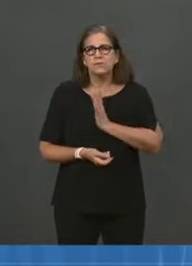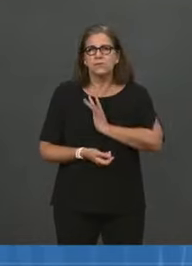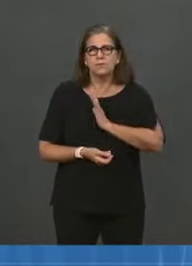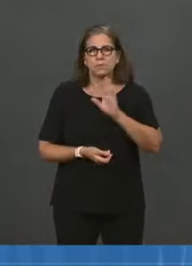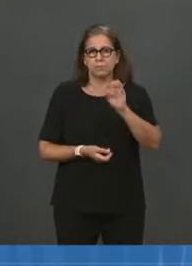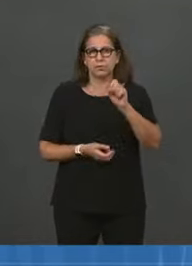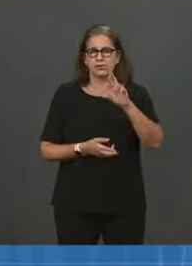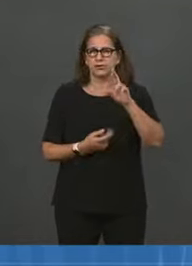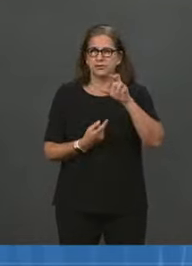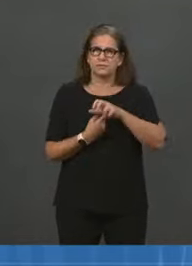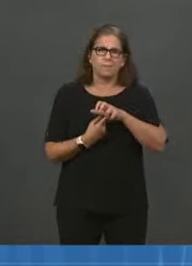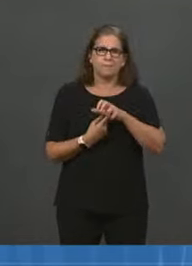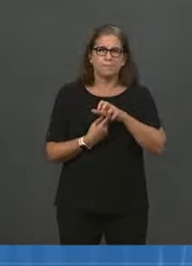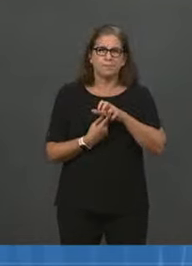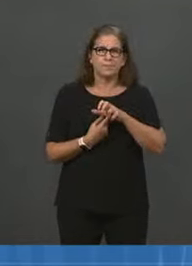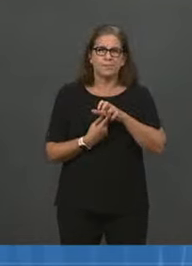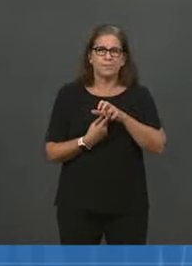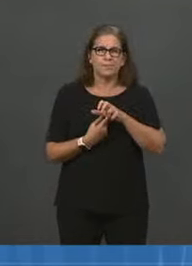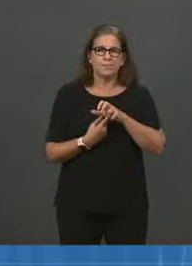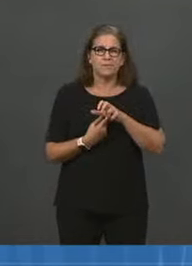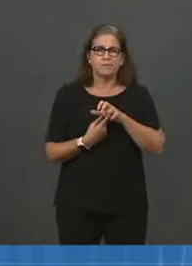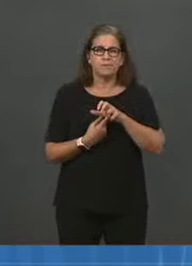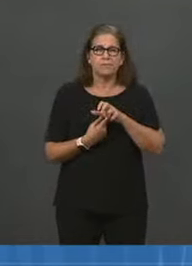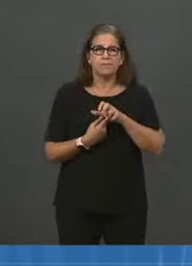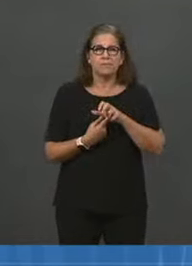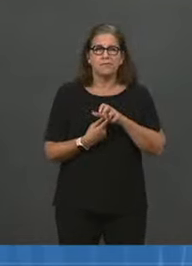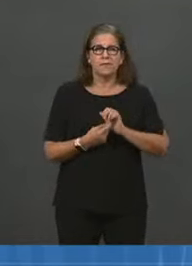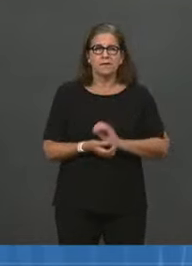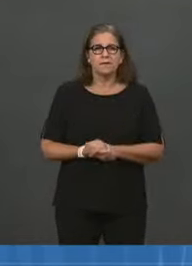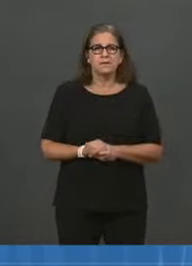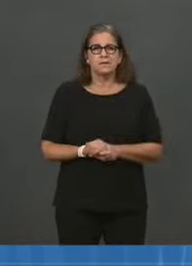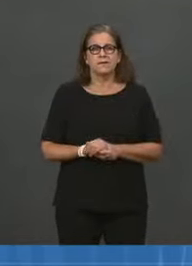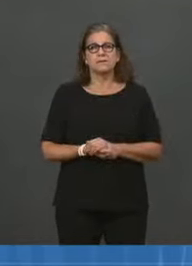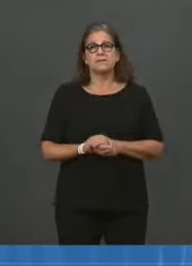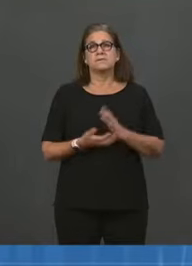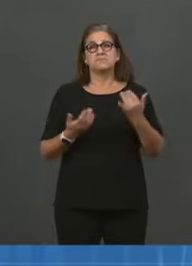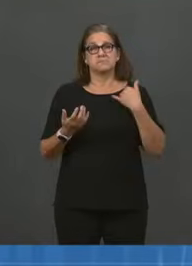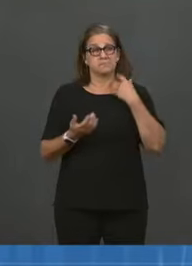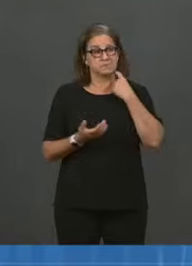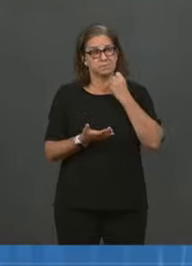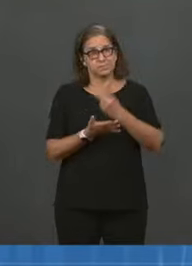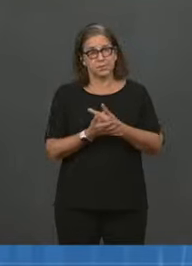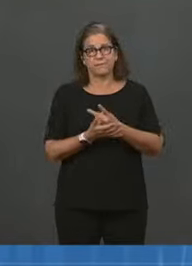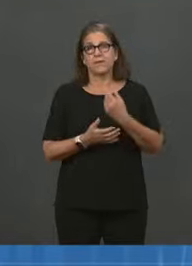accelerating with tens of millions more Americans now eligible for enhanced protection.